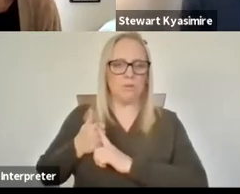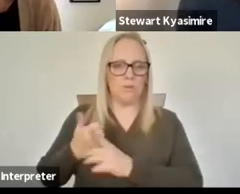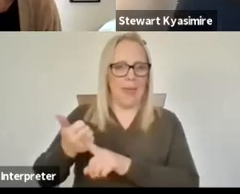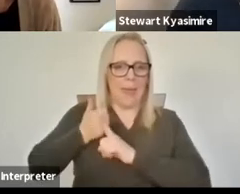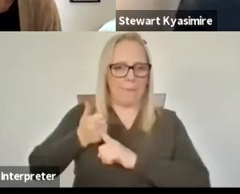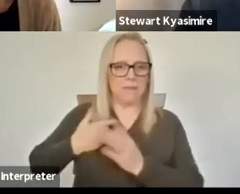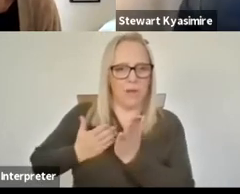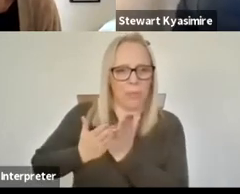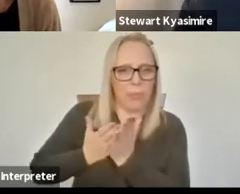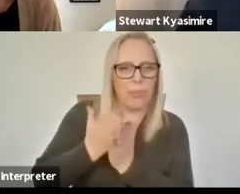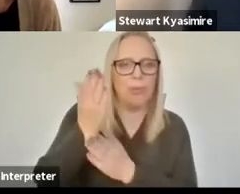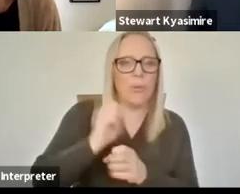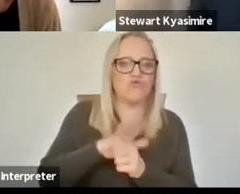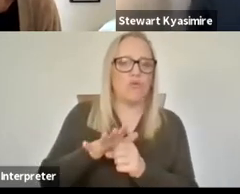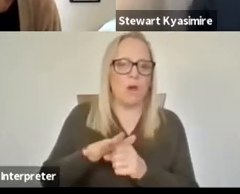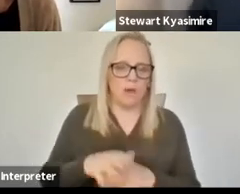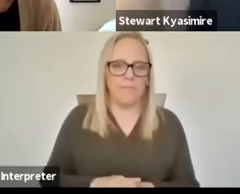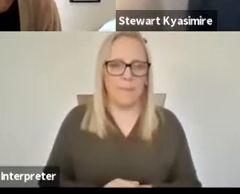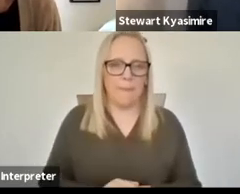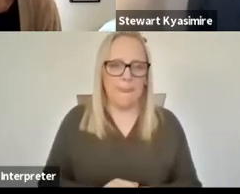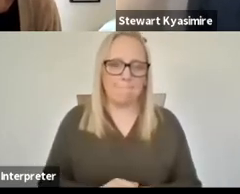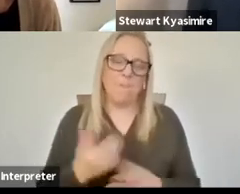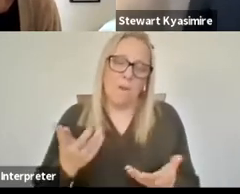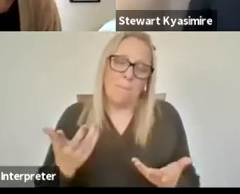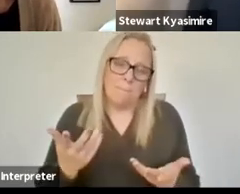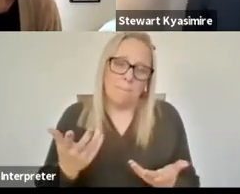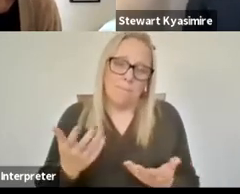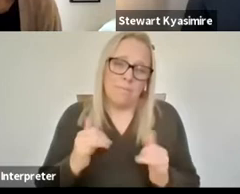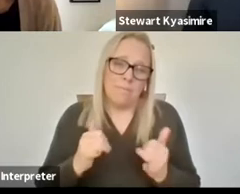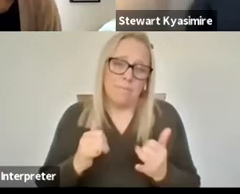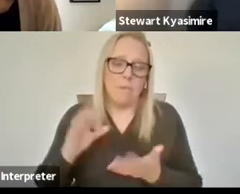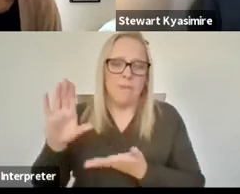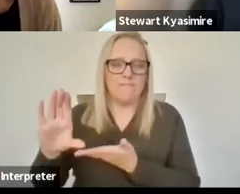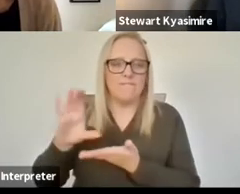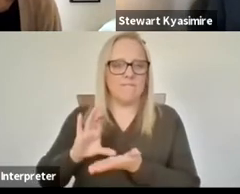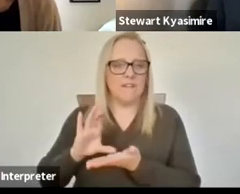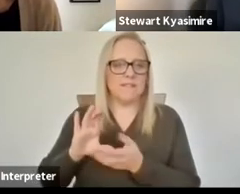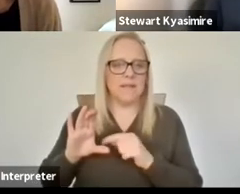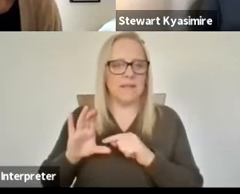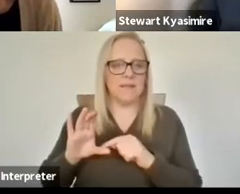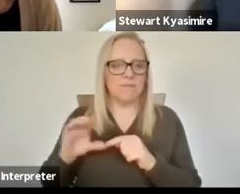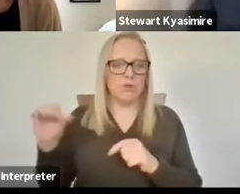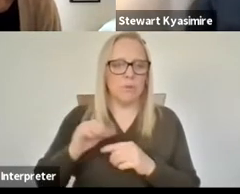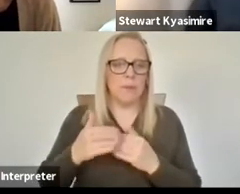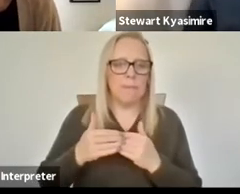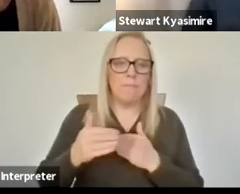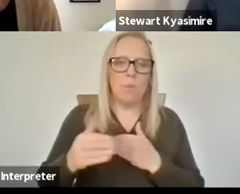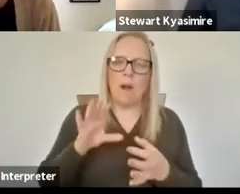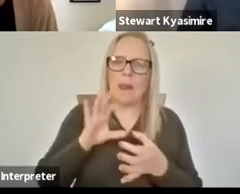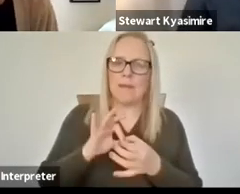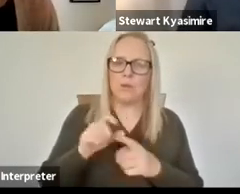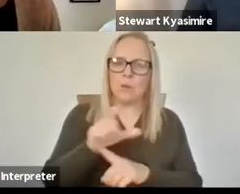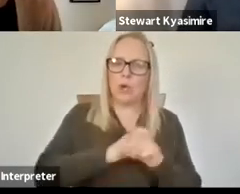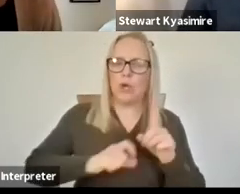maybe again the funding should not be so much uh product oriented but should be more about also community oriented or